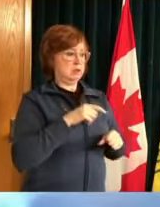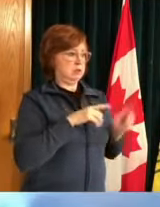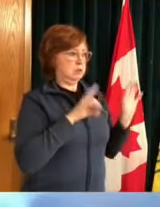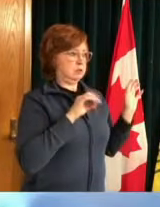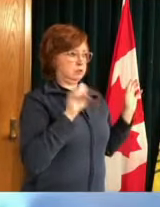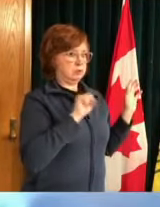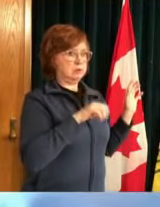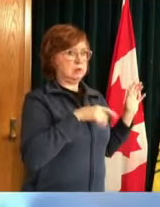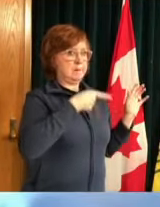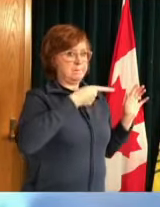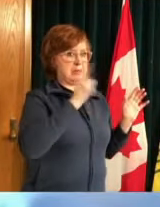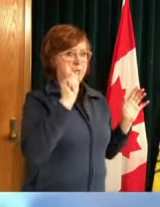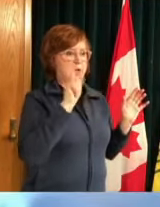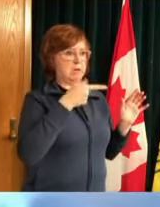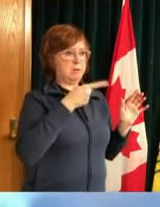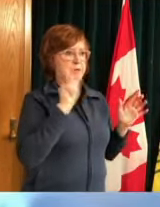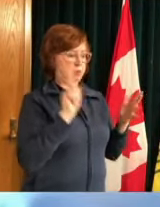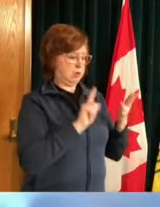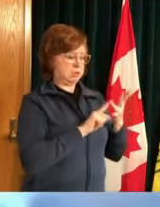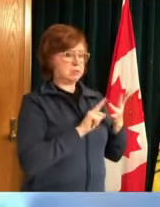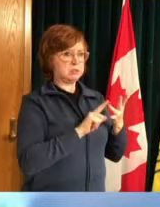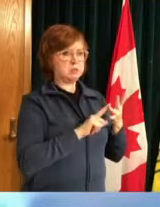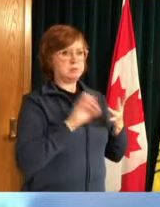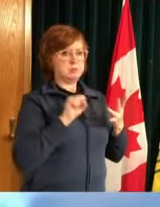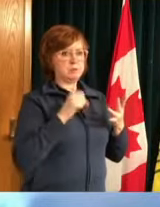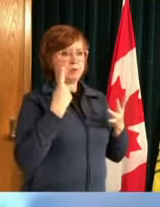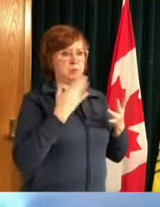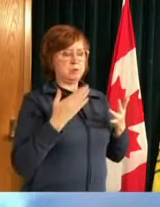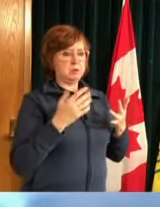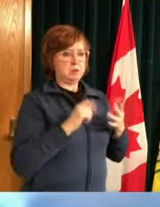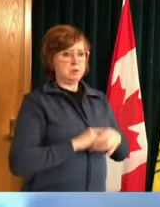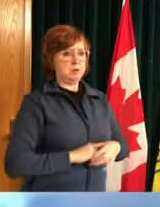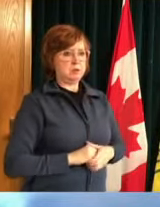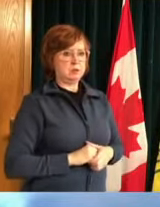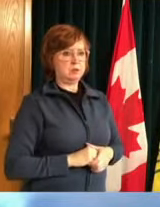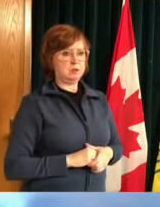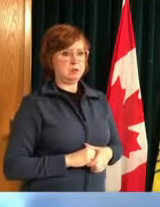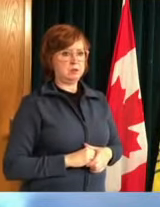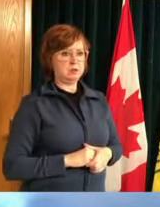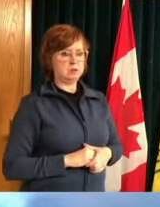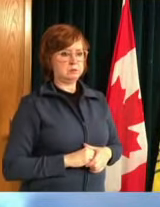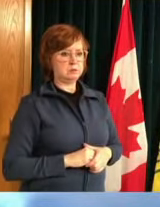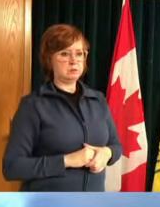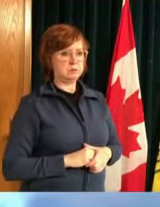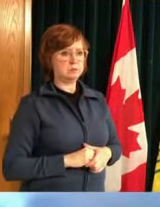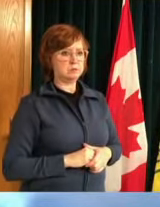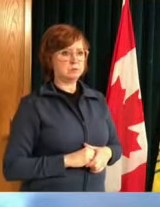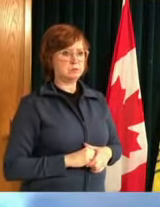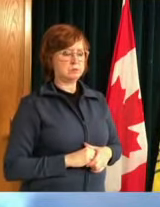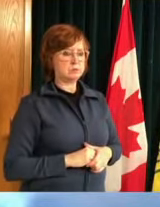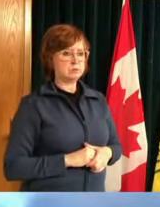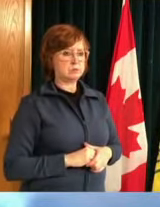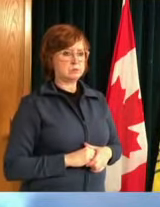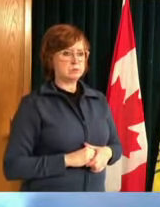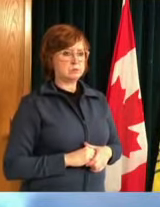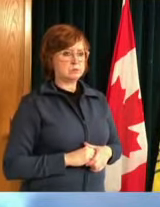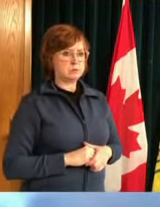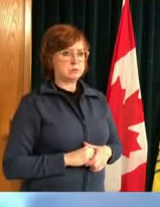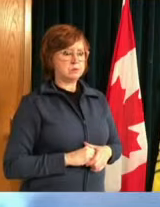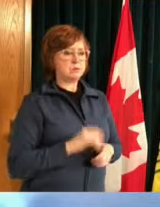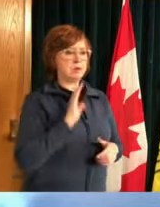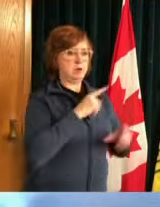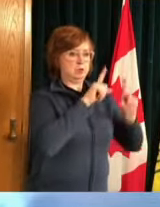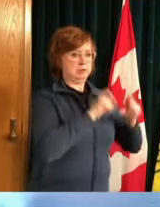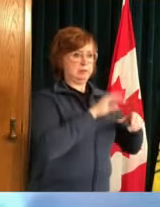very proud of is that for the first time ever a testing rate for a hundred thousand is above the recommended level throughout